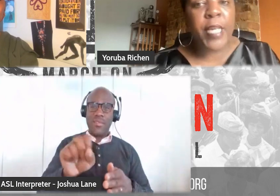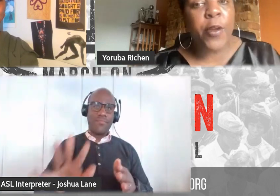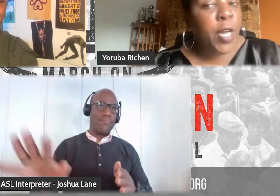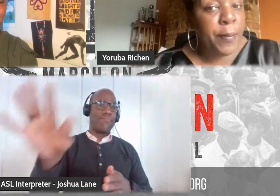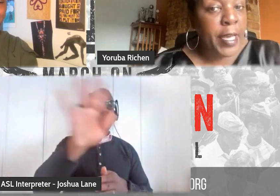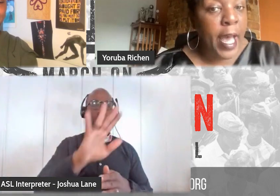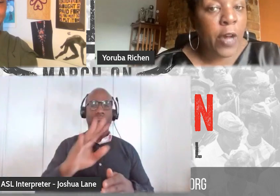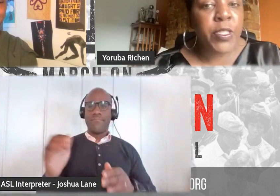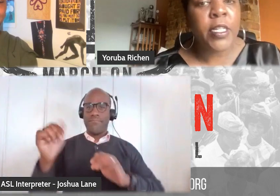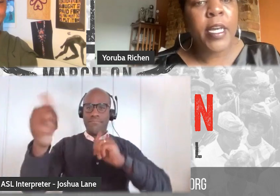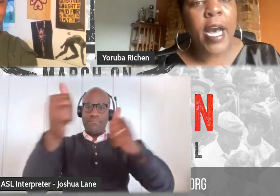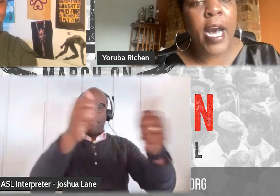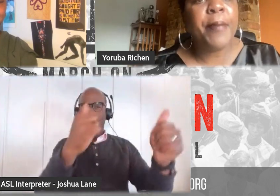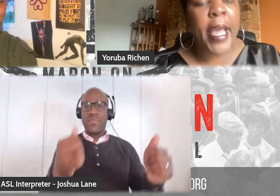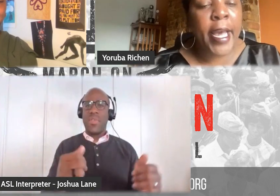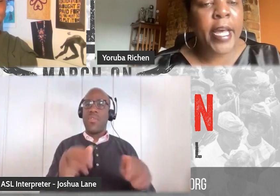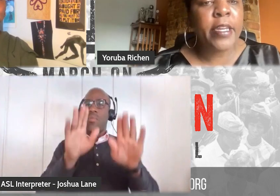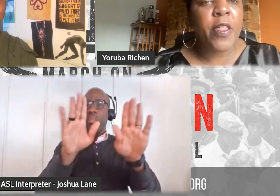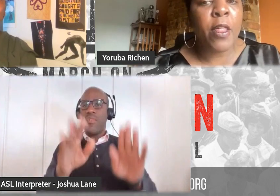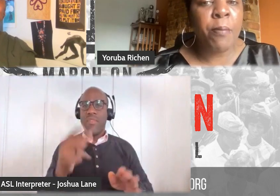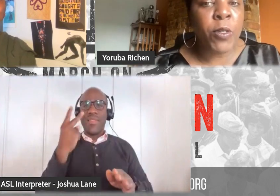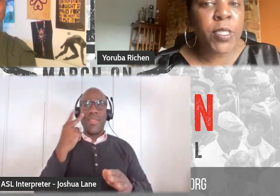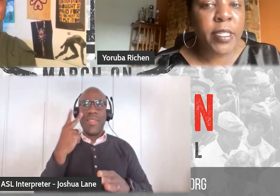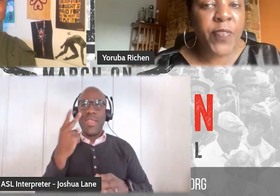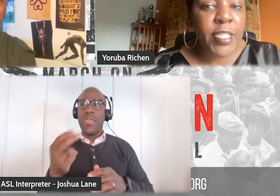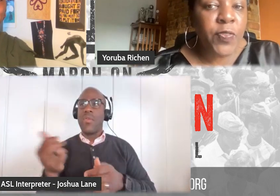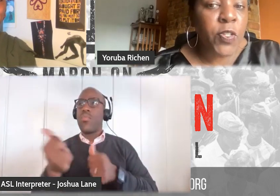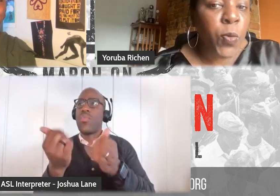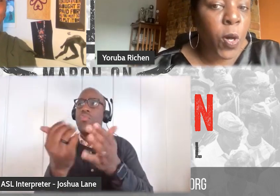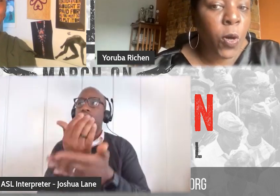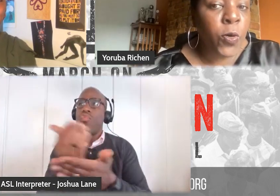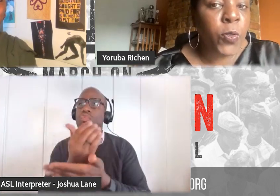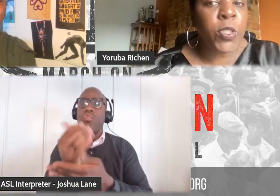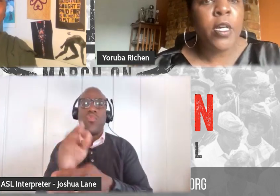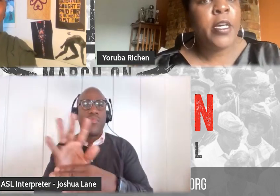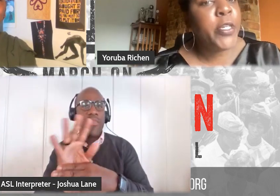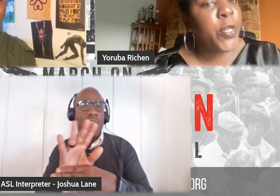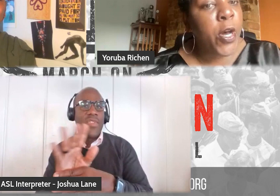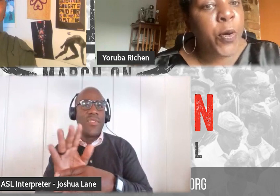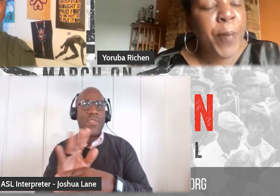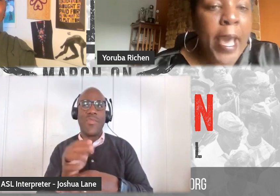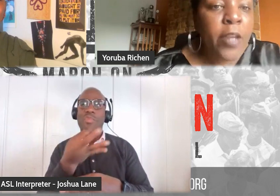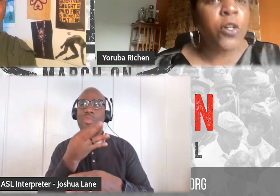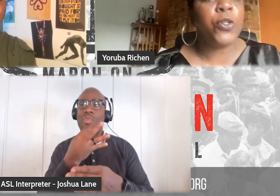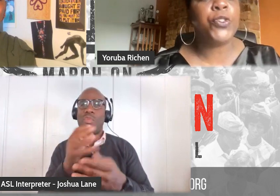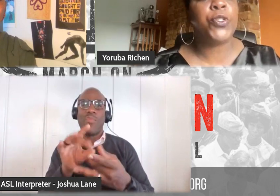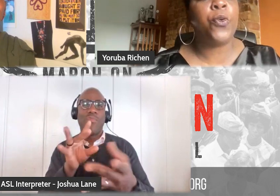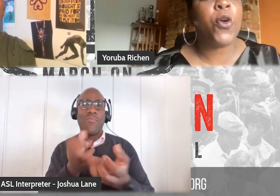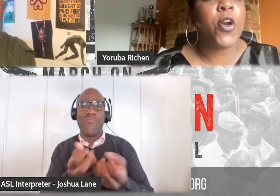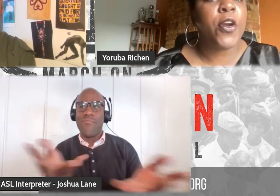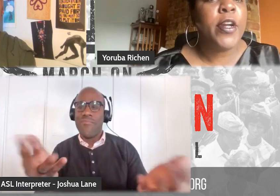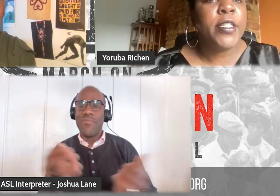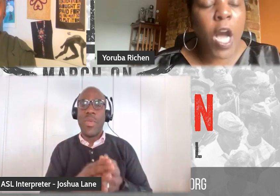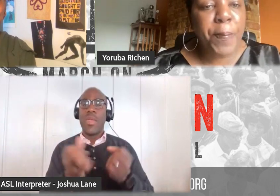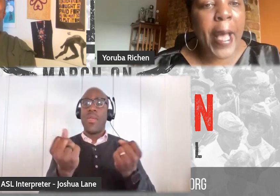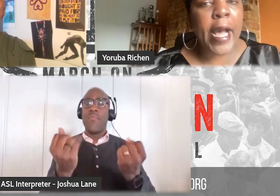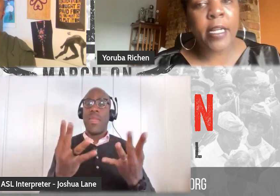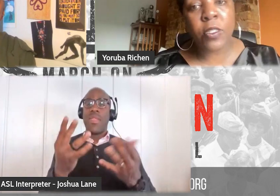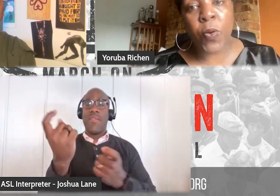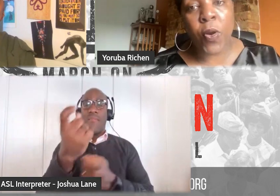films that are coming out. Um, and most of these festivals will hold, you know, panels or